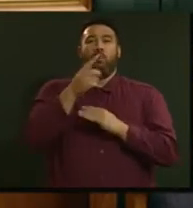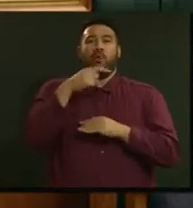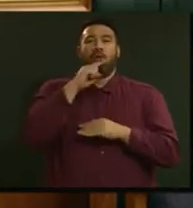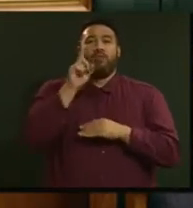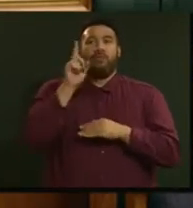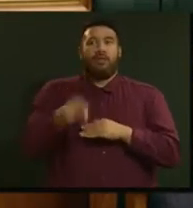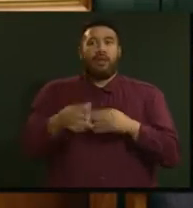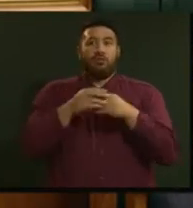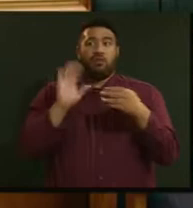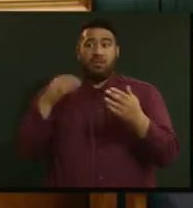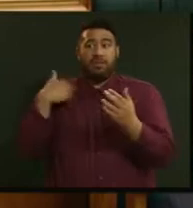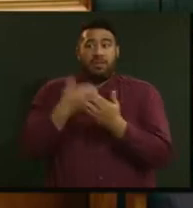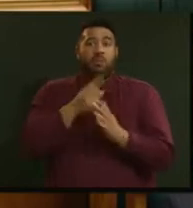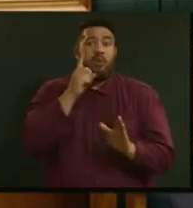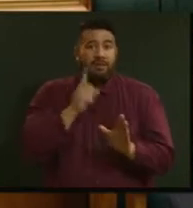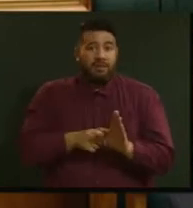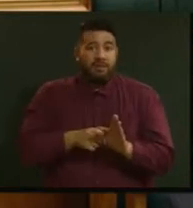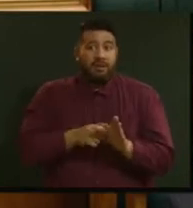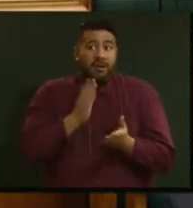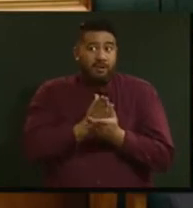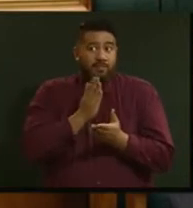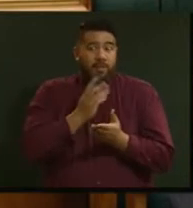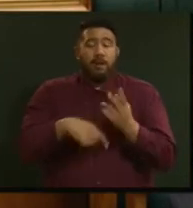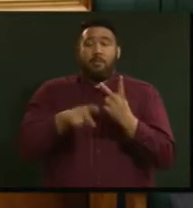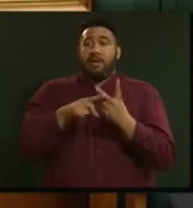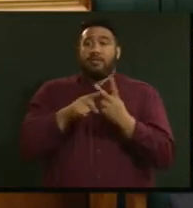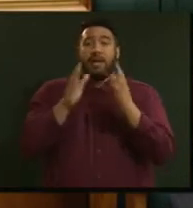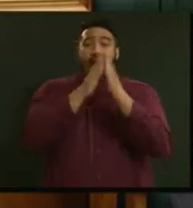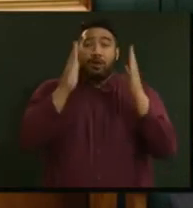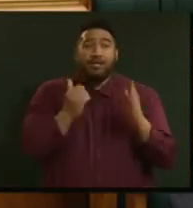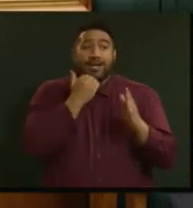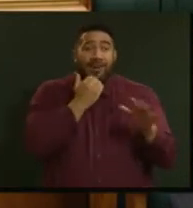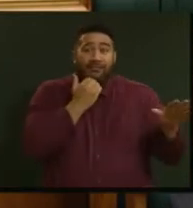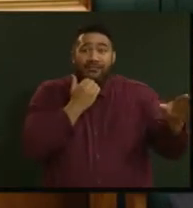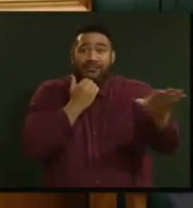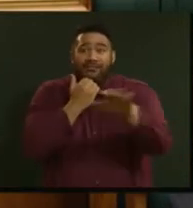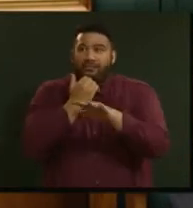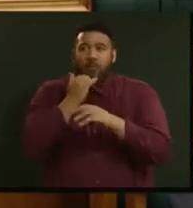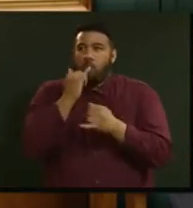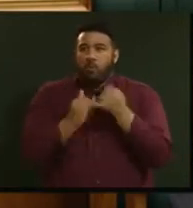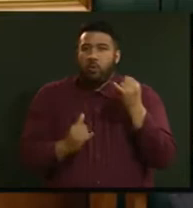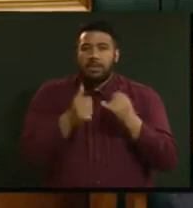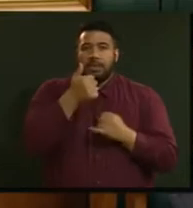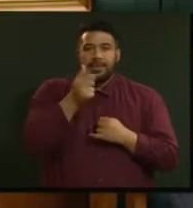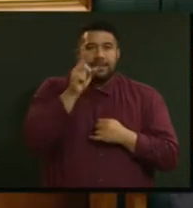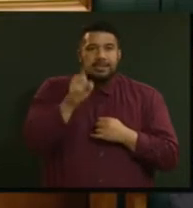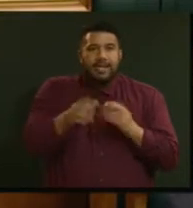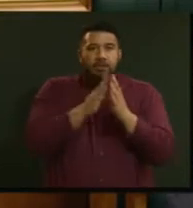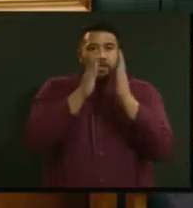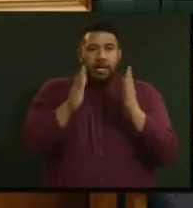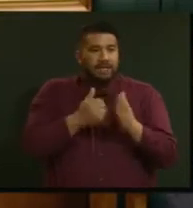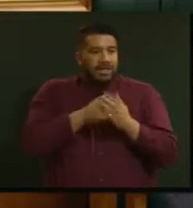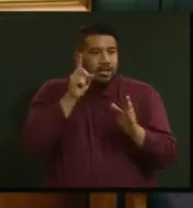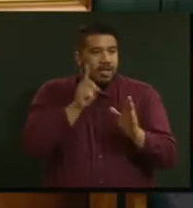in the last year and the supply shortage is getting worse by 6,000 houses a year